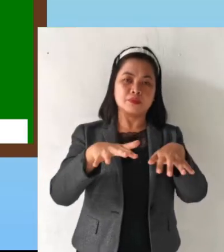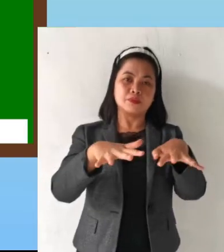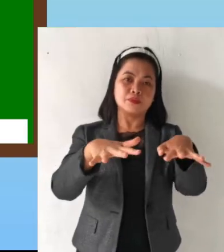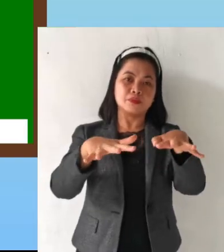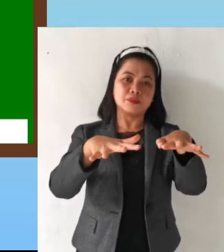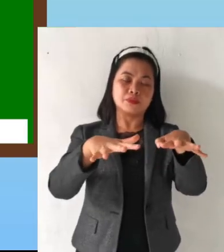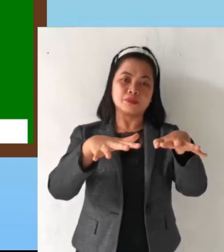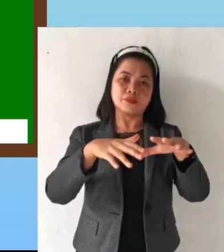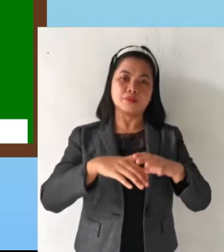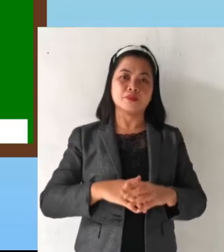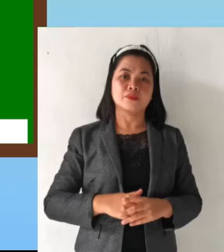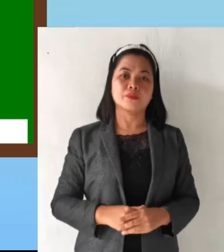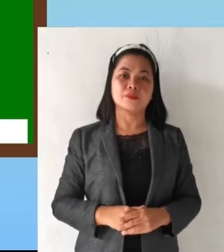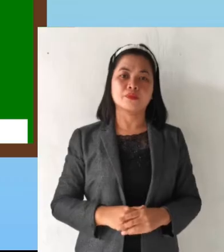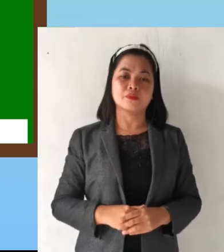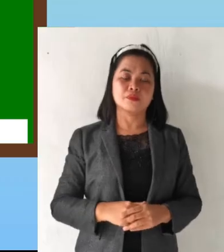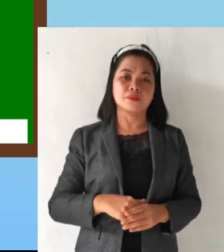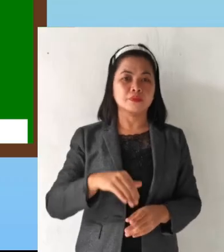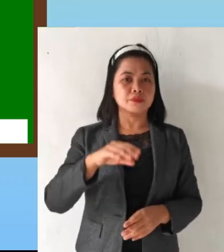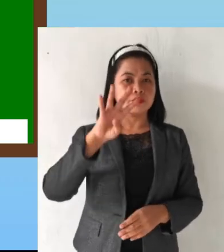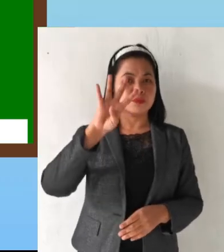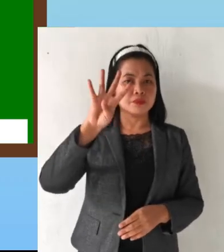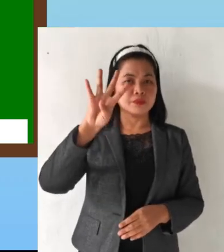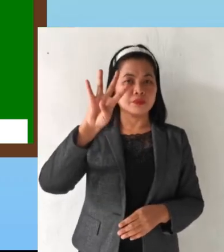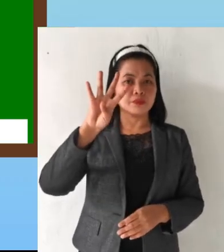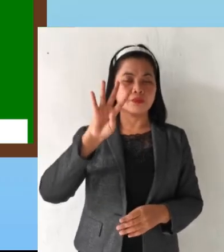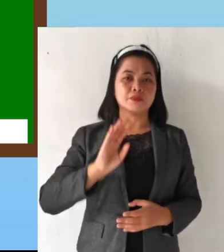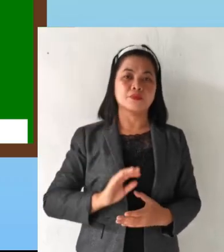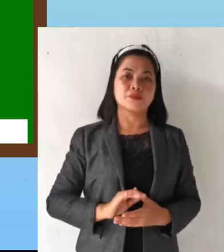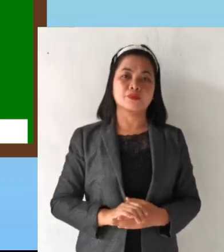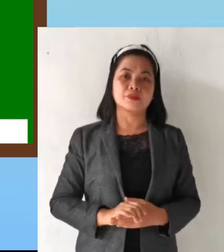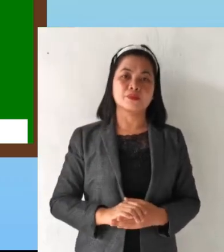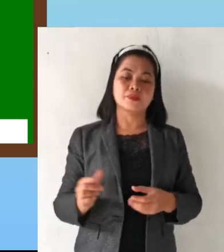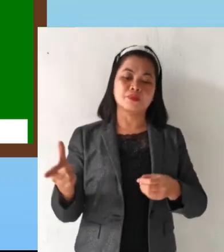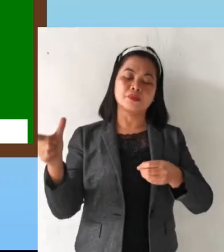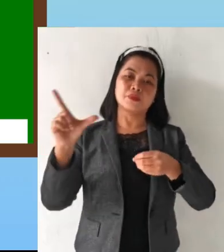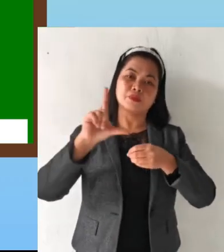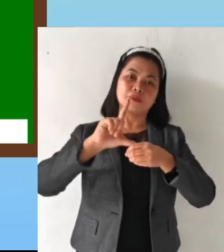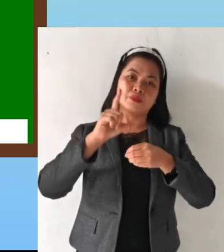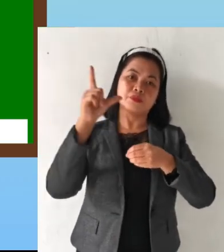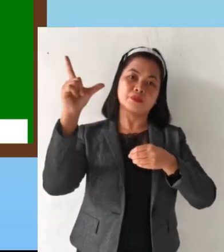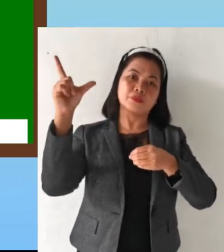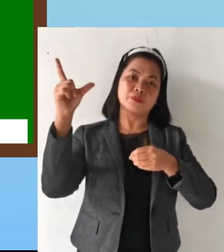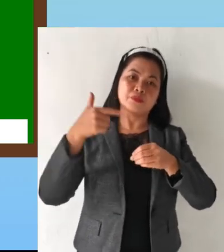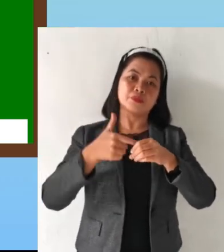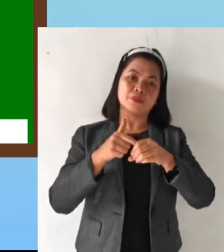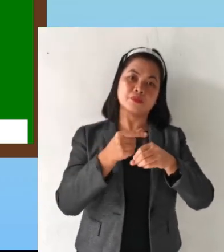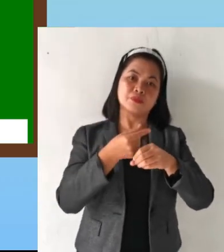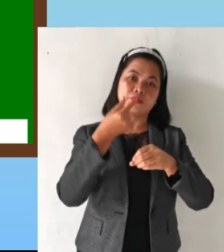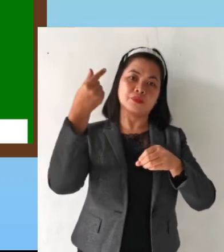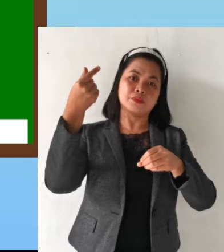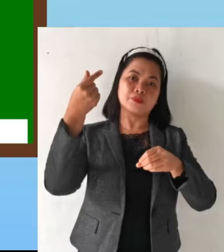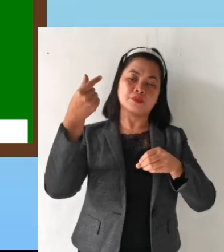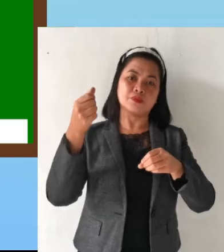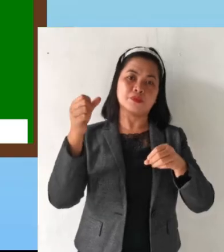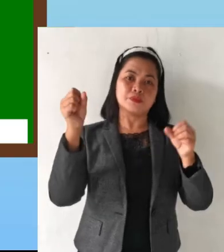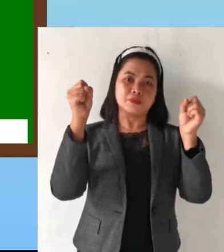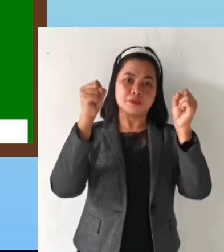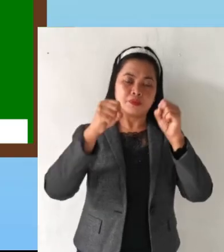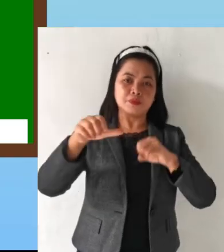Number 4 Gas occupies the space